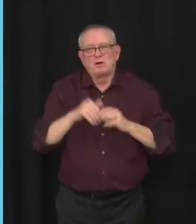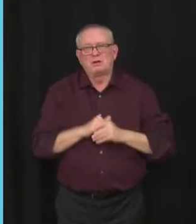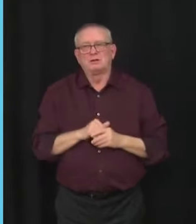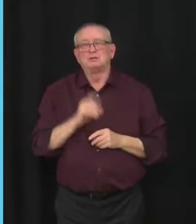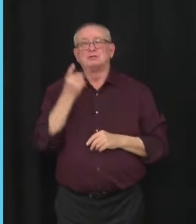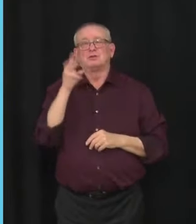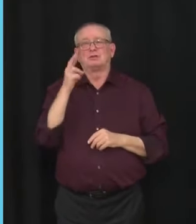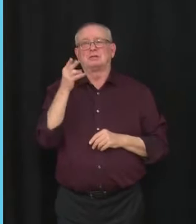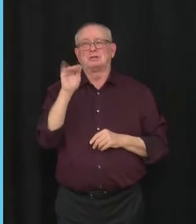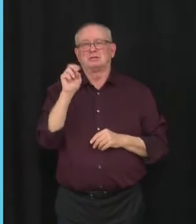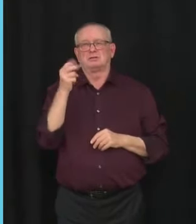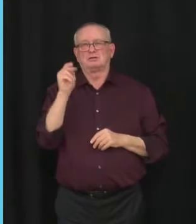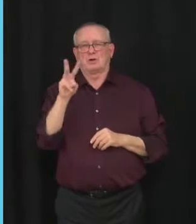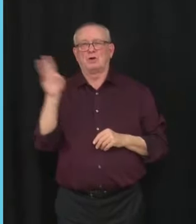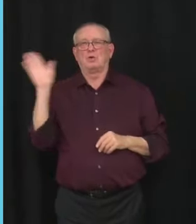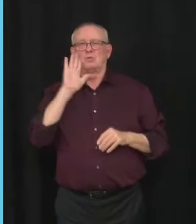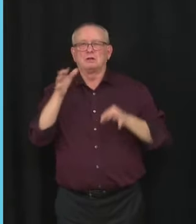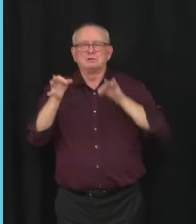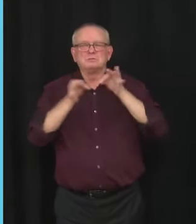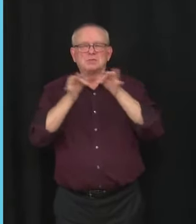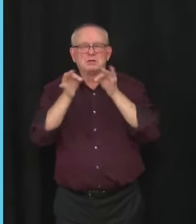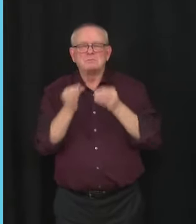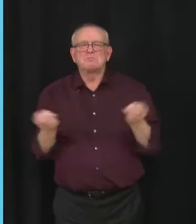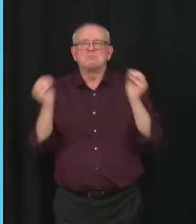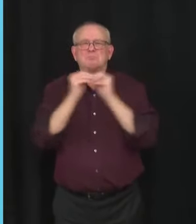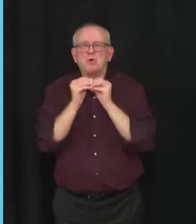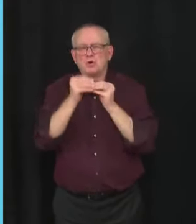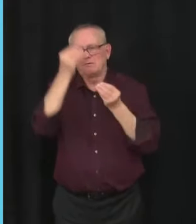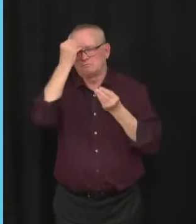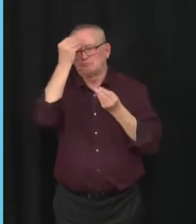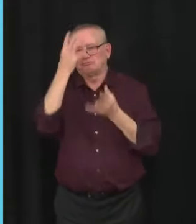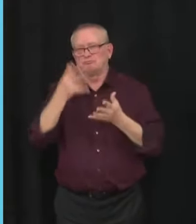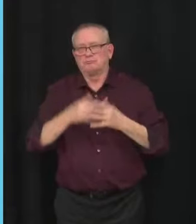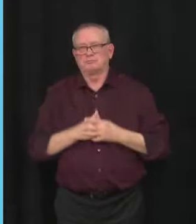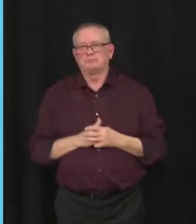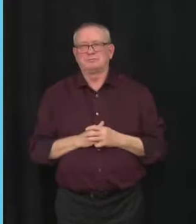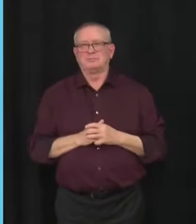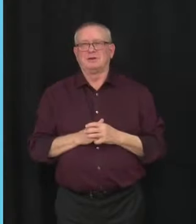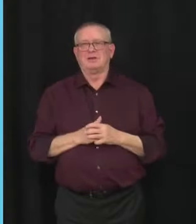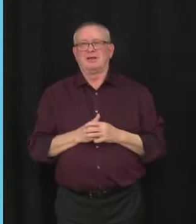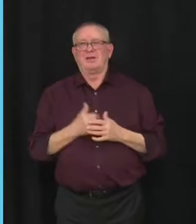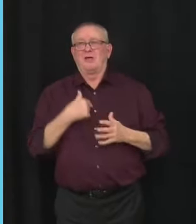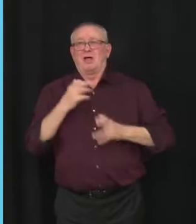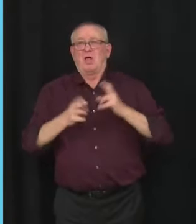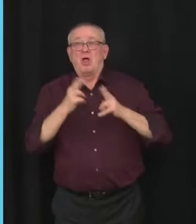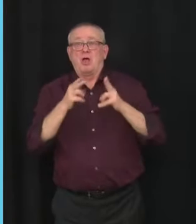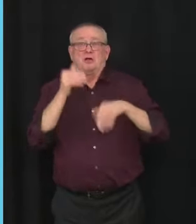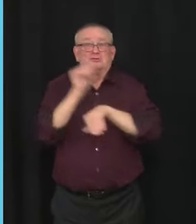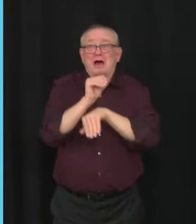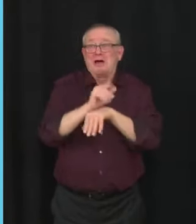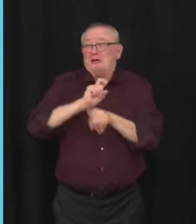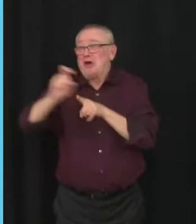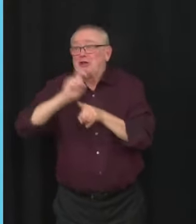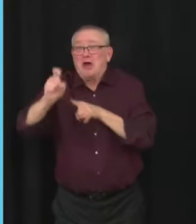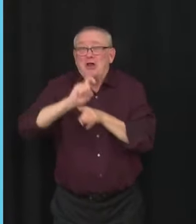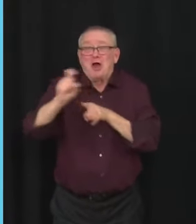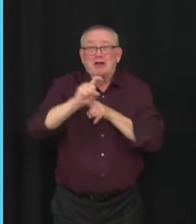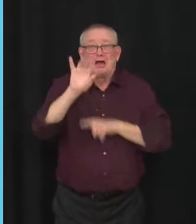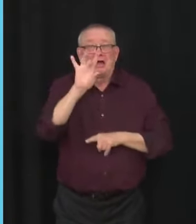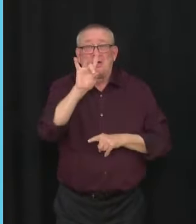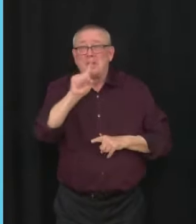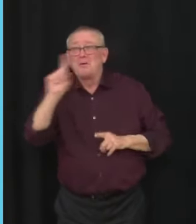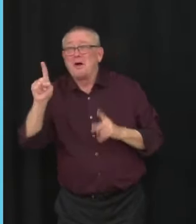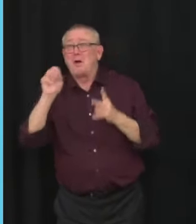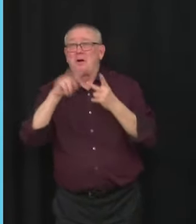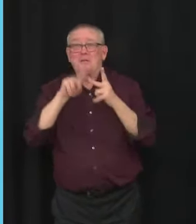an appointment for your child now, I ask folks to wait until tomorrow and not flood 811 with calls before then. However, you can